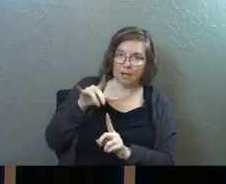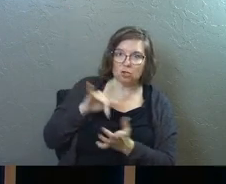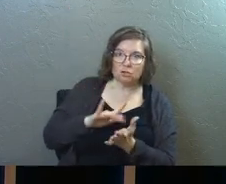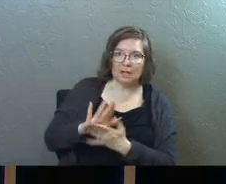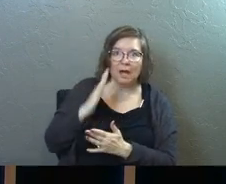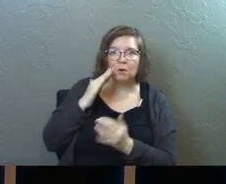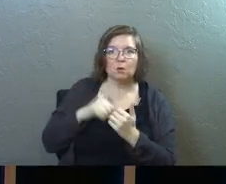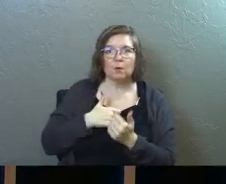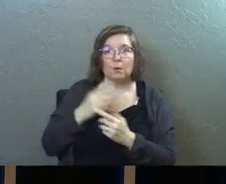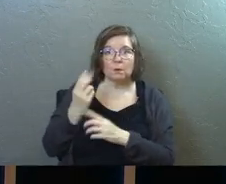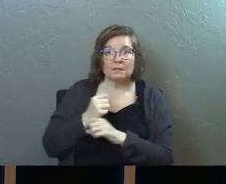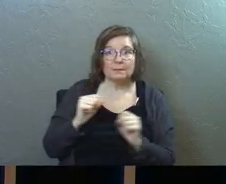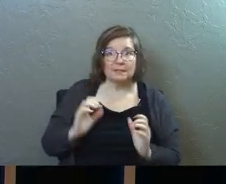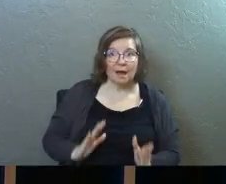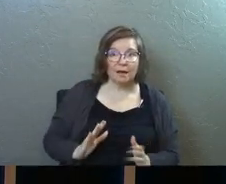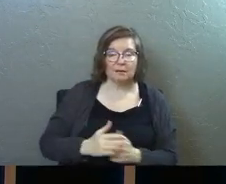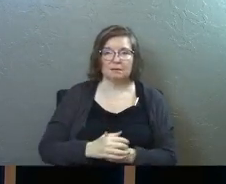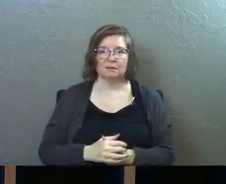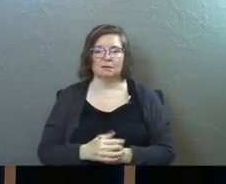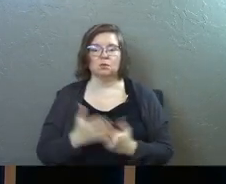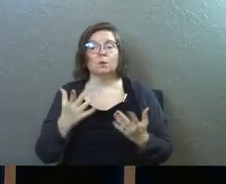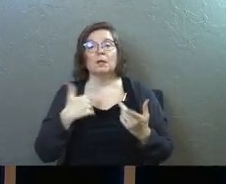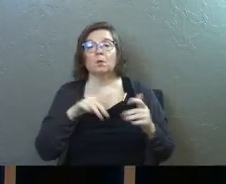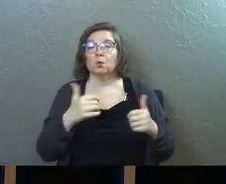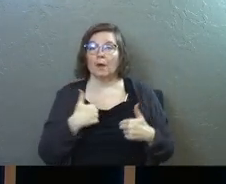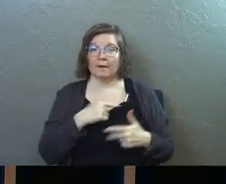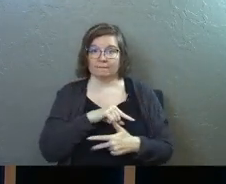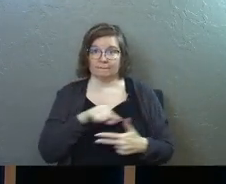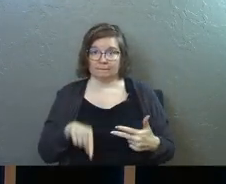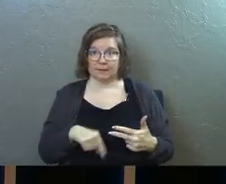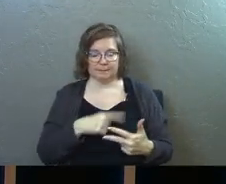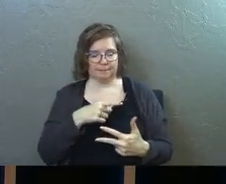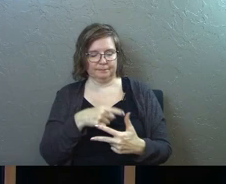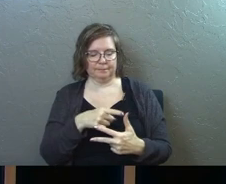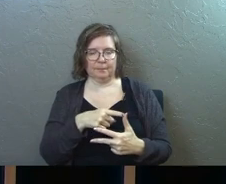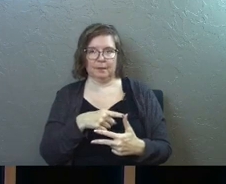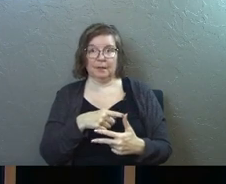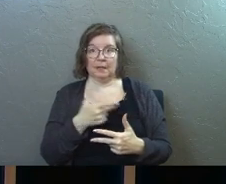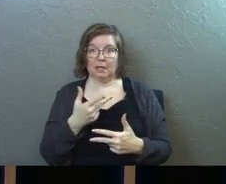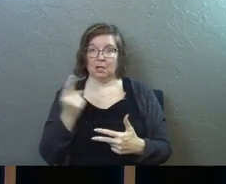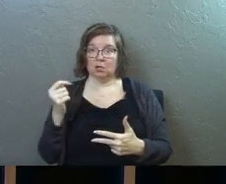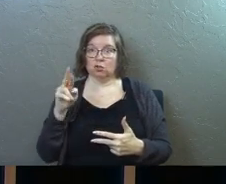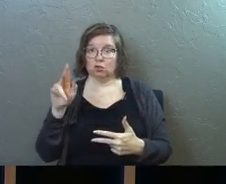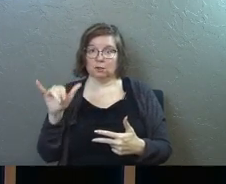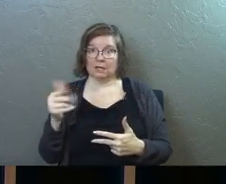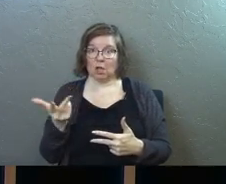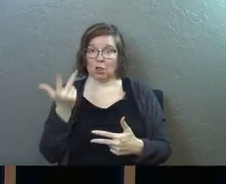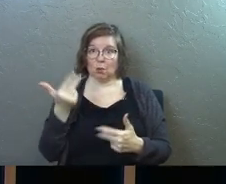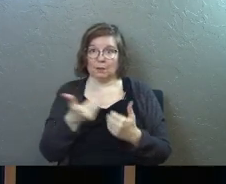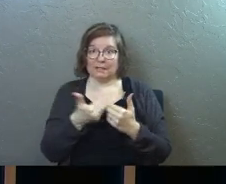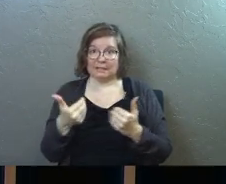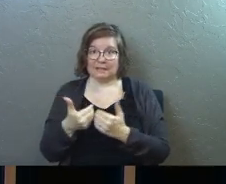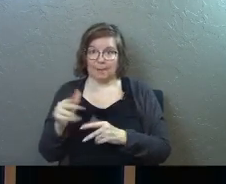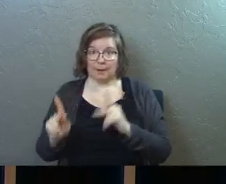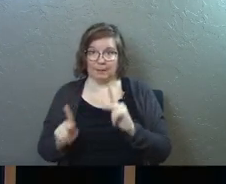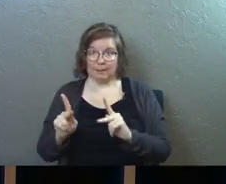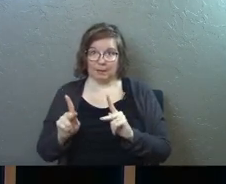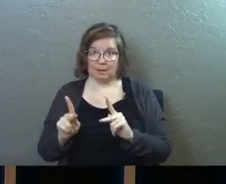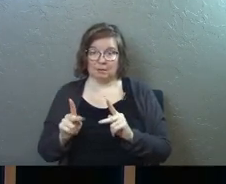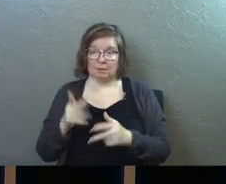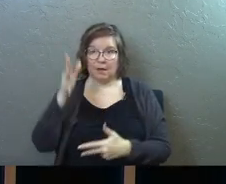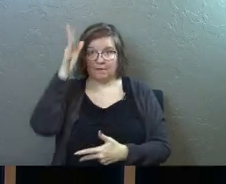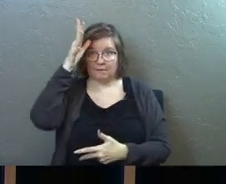and that's how he knew he was the Messiah so here's what you've got you've got in the Trinity three distinct persons